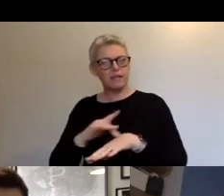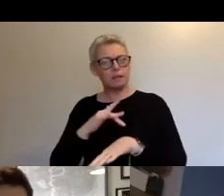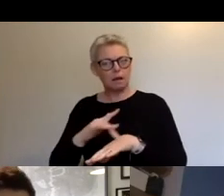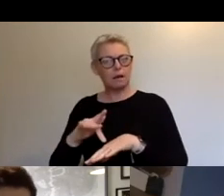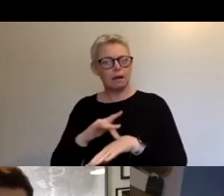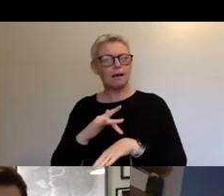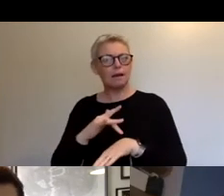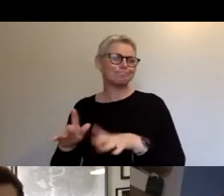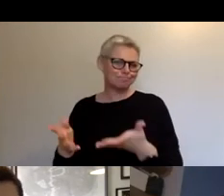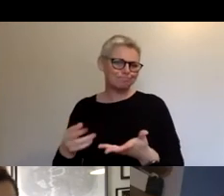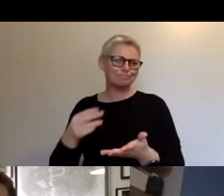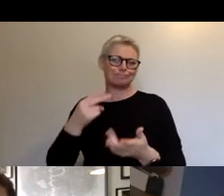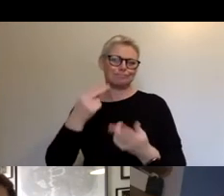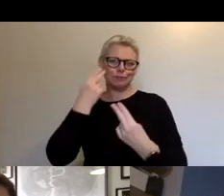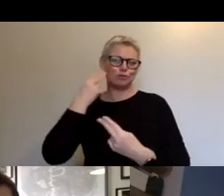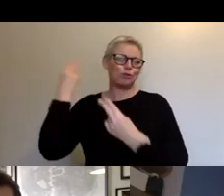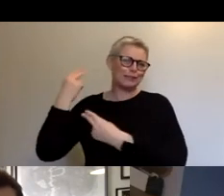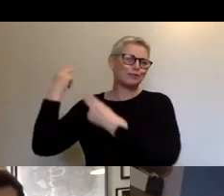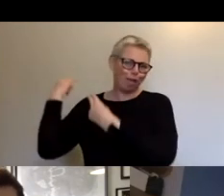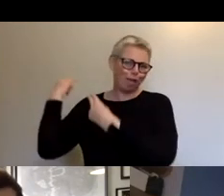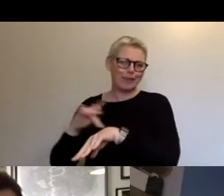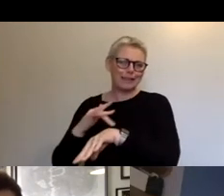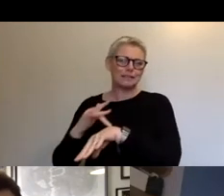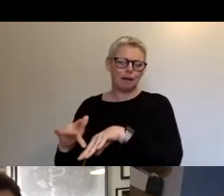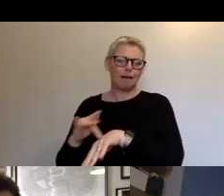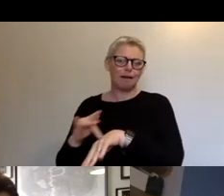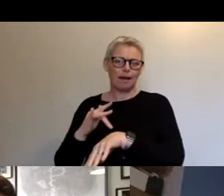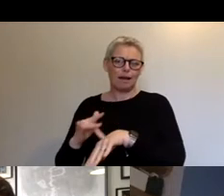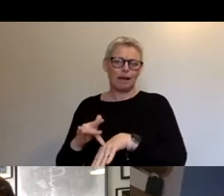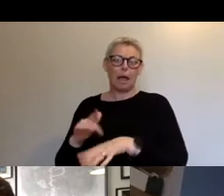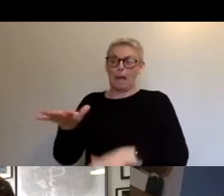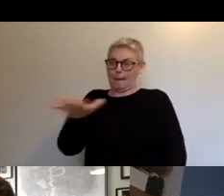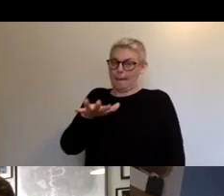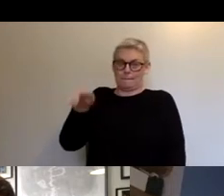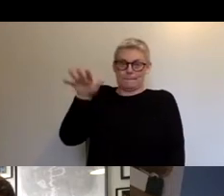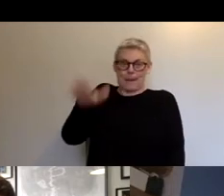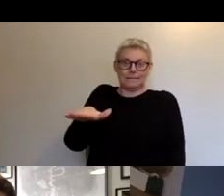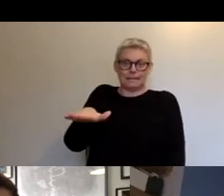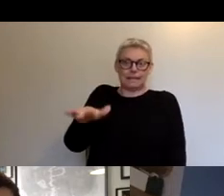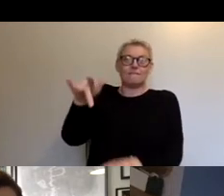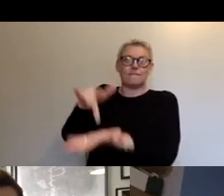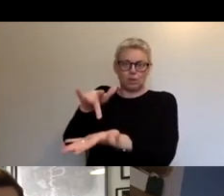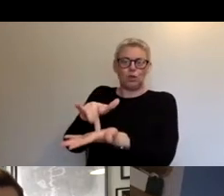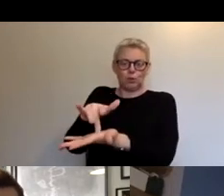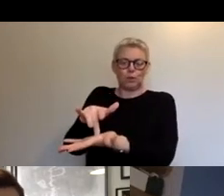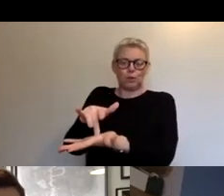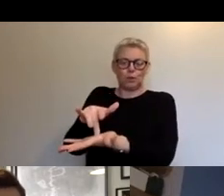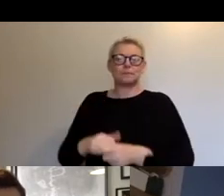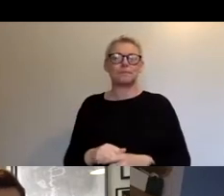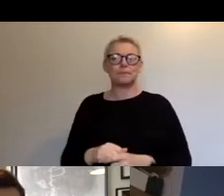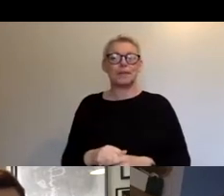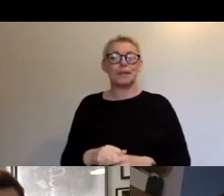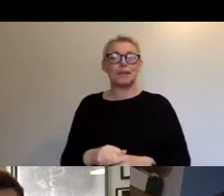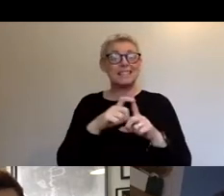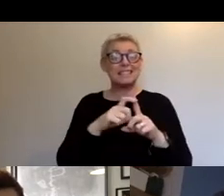has been done since the ancient Greeks in person in a place. And our digital side of things